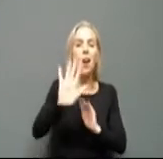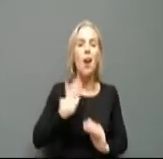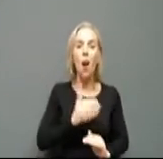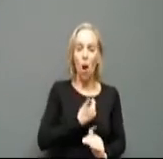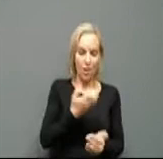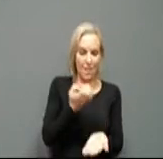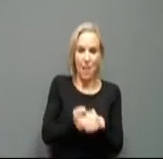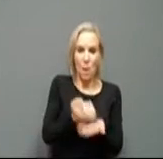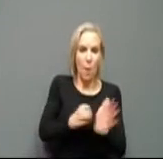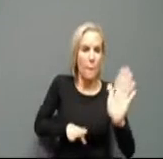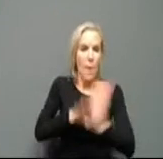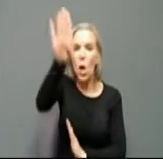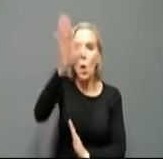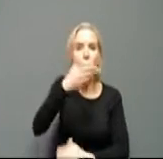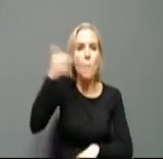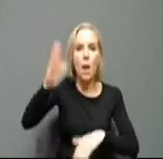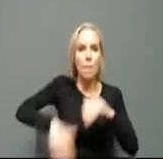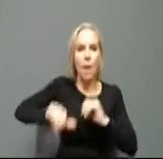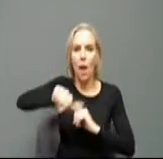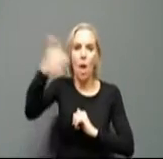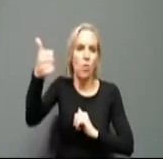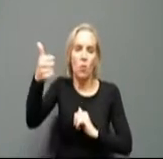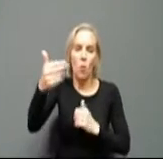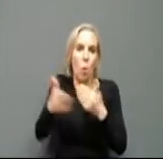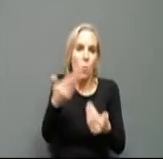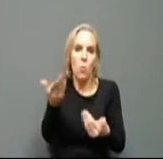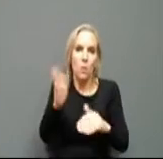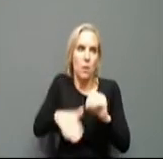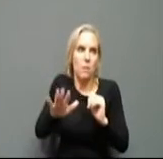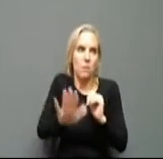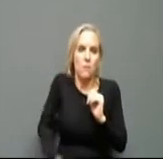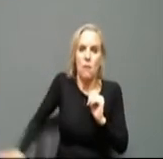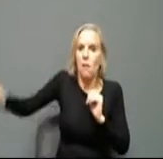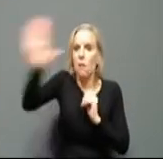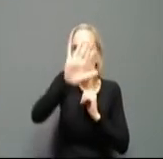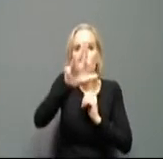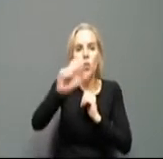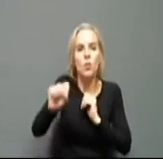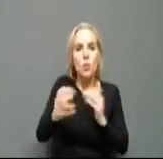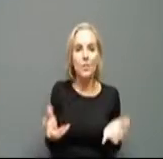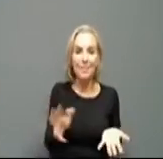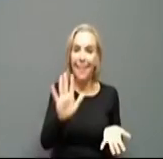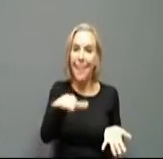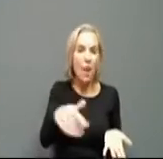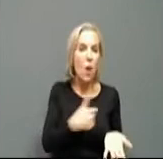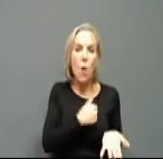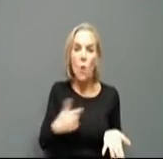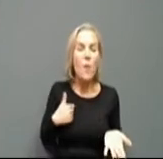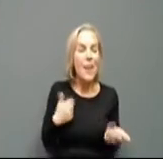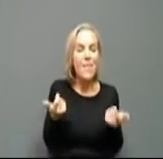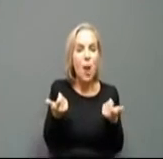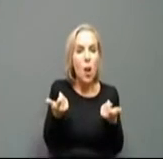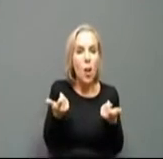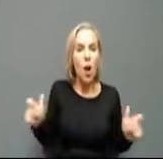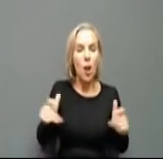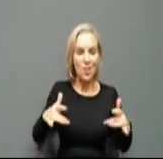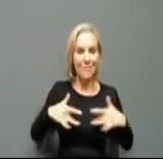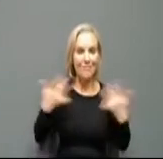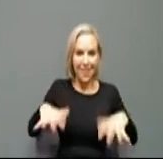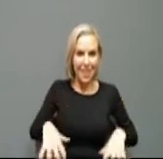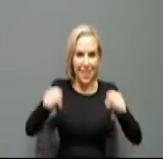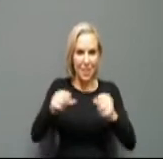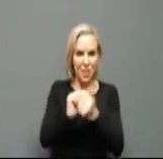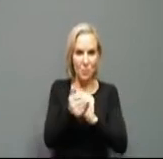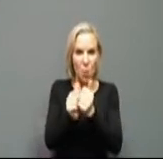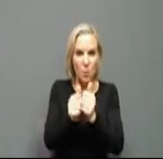better than just about every state in the country. And hey, we just held the largest sporting event since the covid